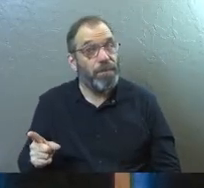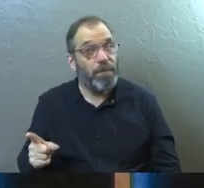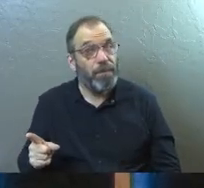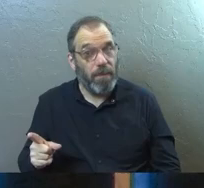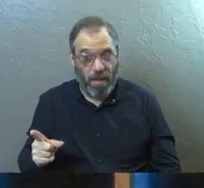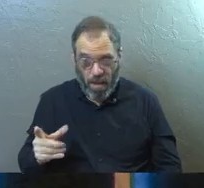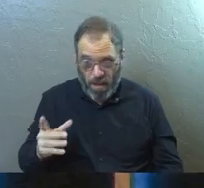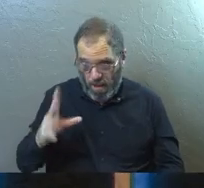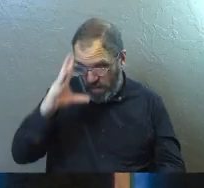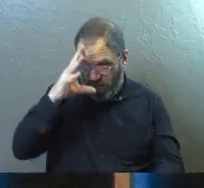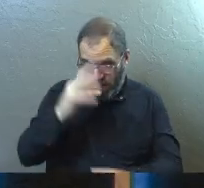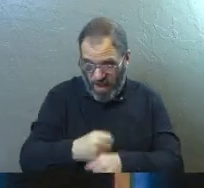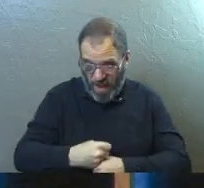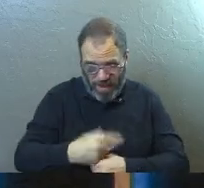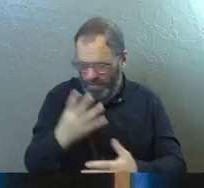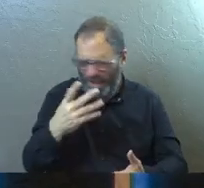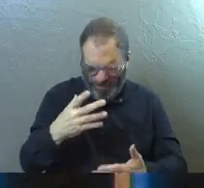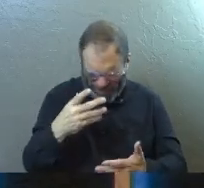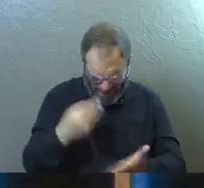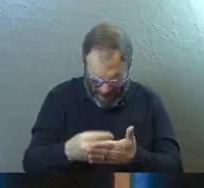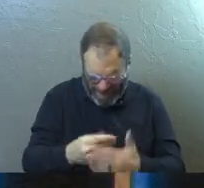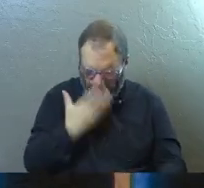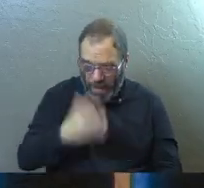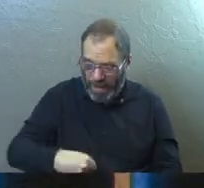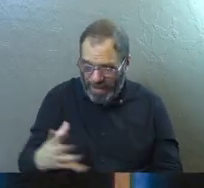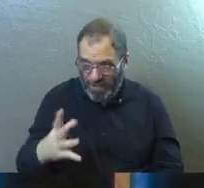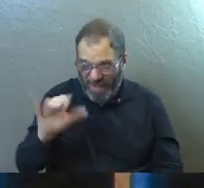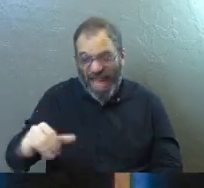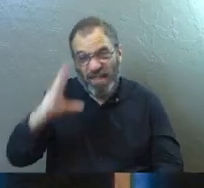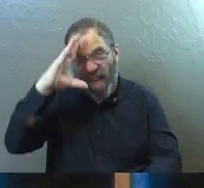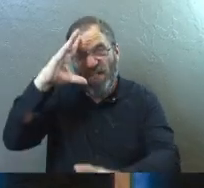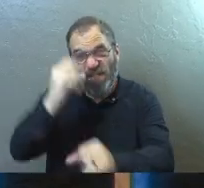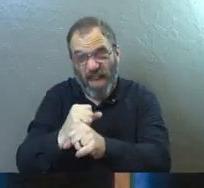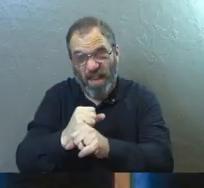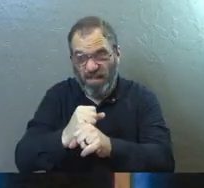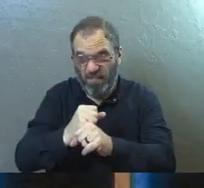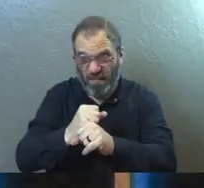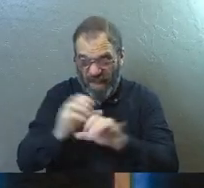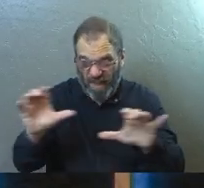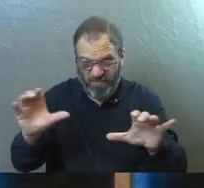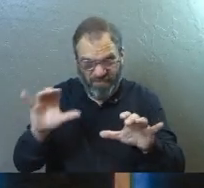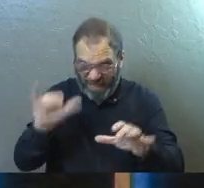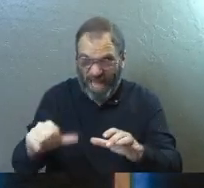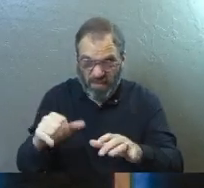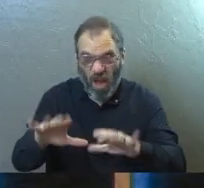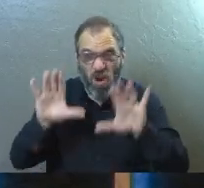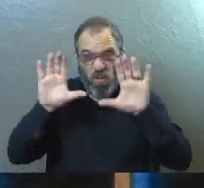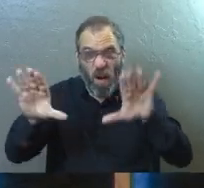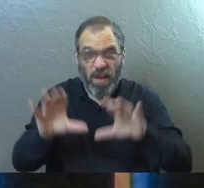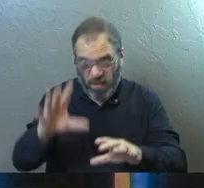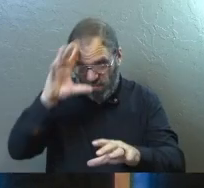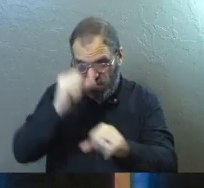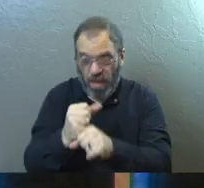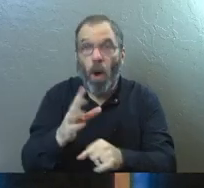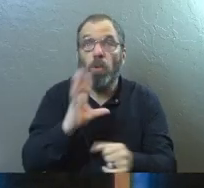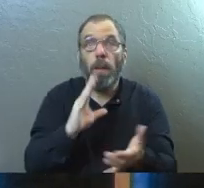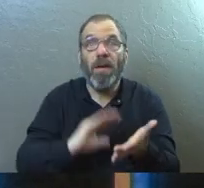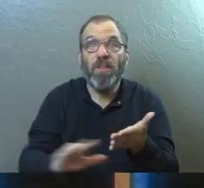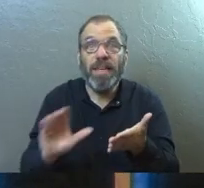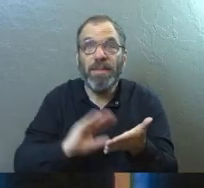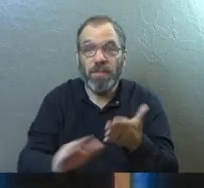To give away your money is an act of faith. It's a great act of faith. Let's talk about forgiveness.